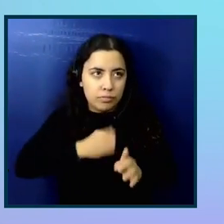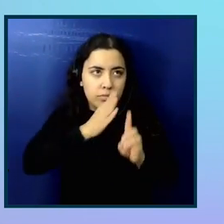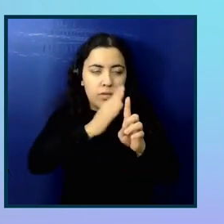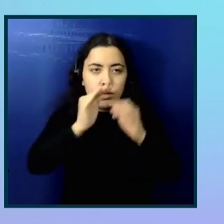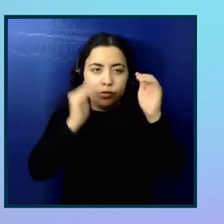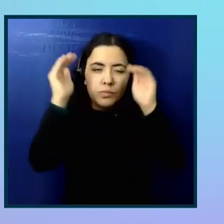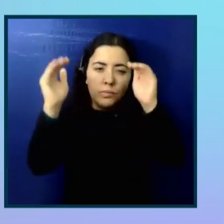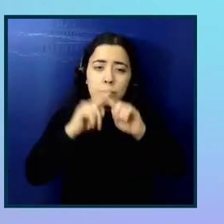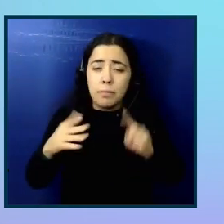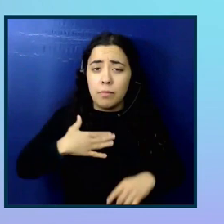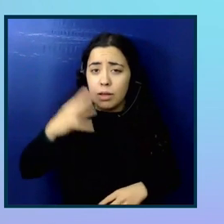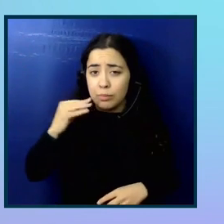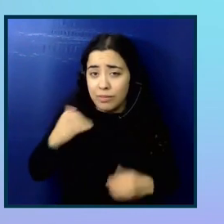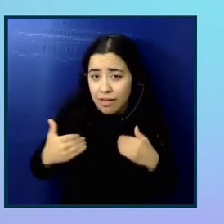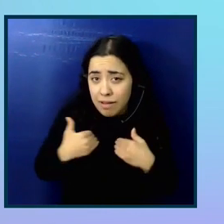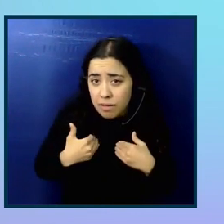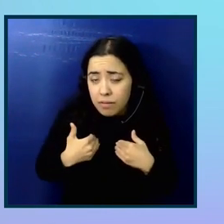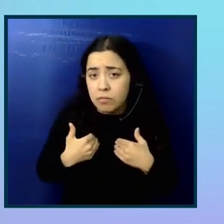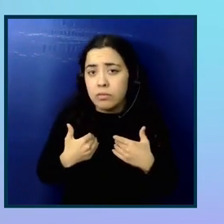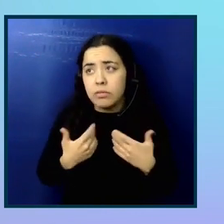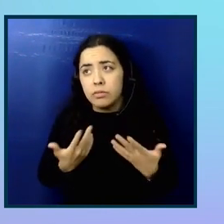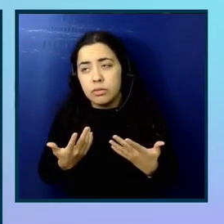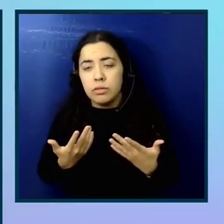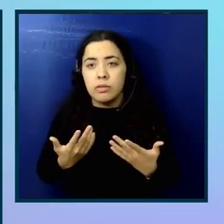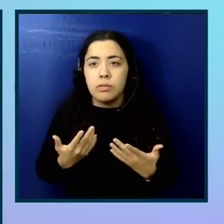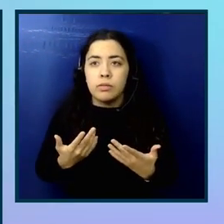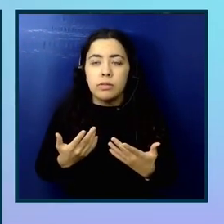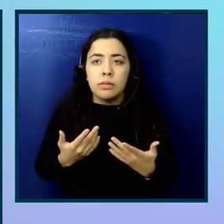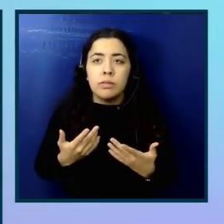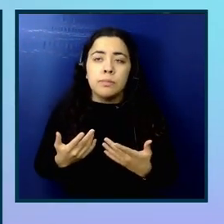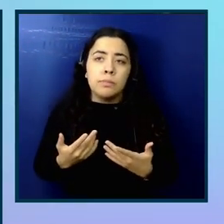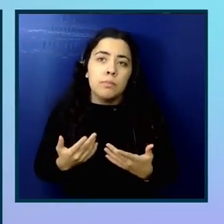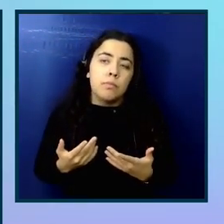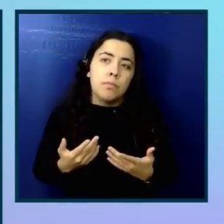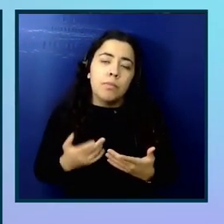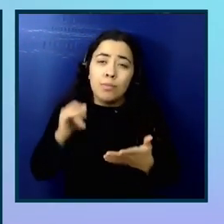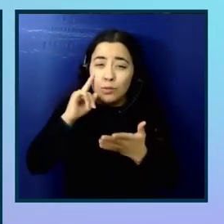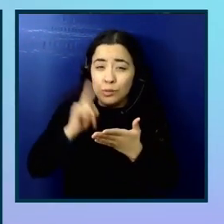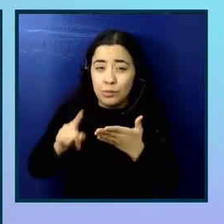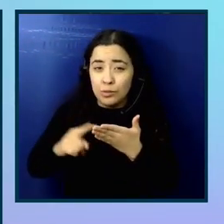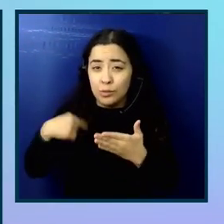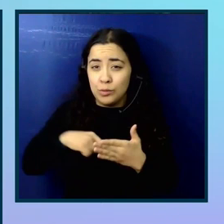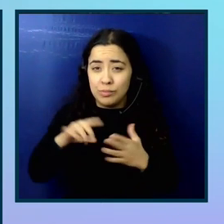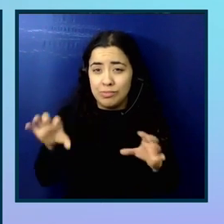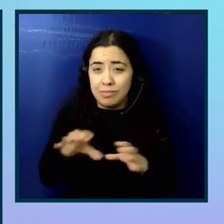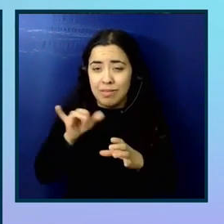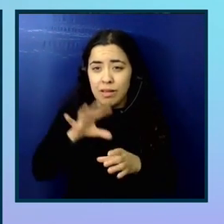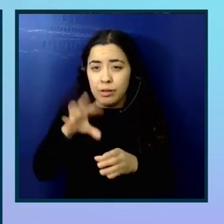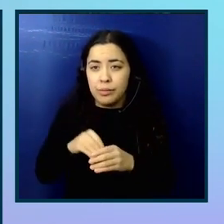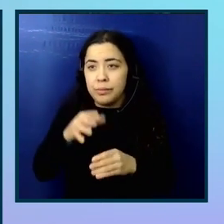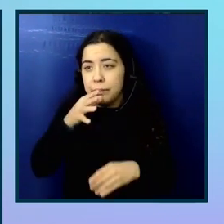experience I do have, I think the research that we did included like